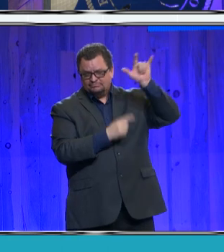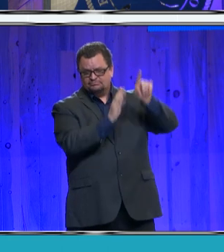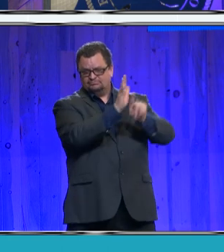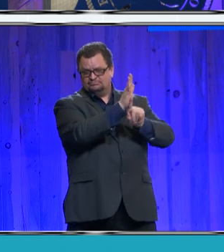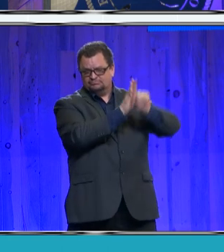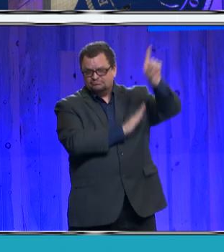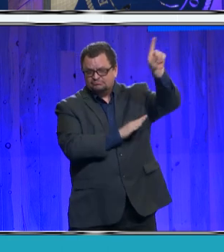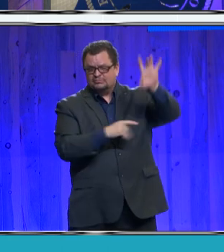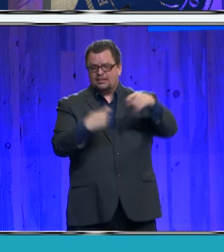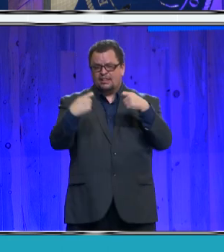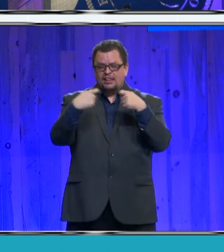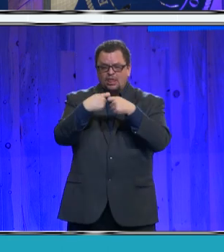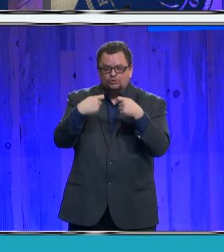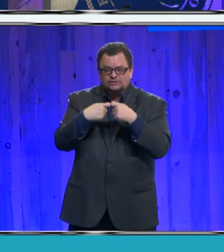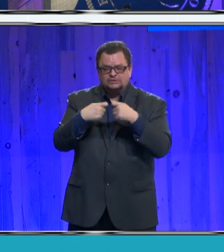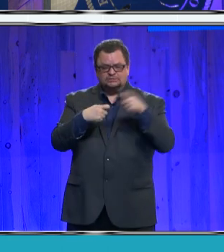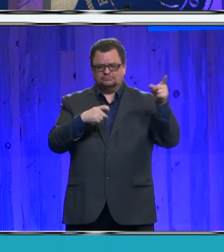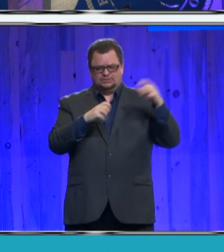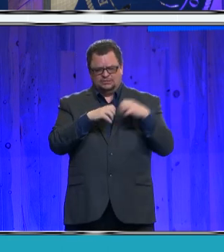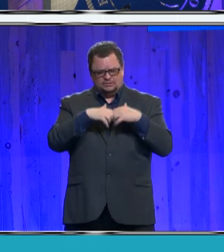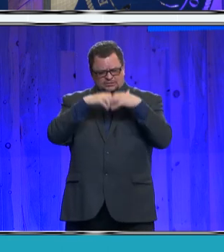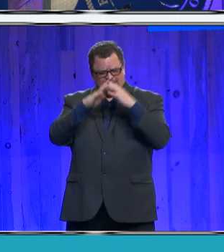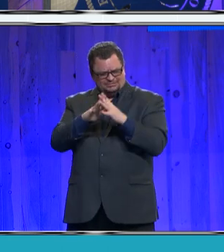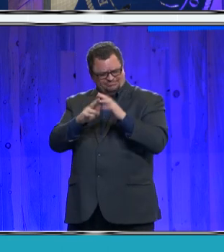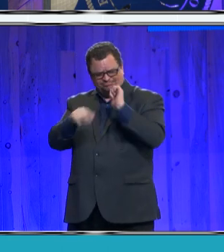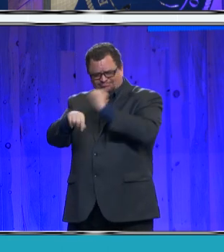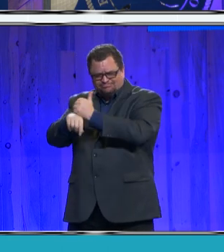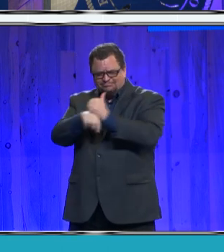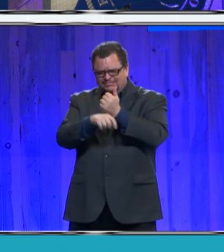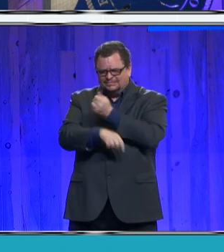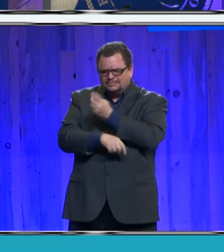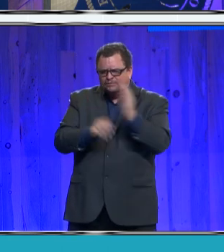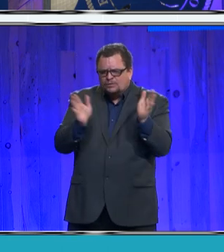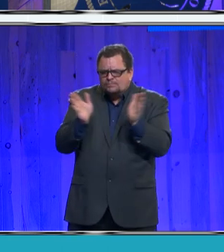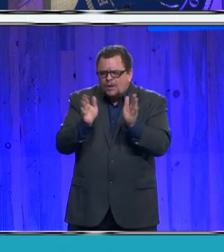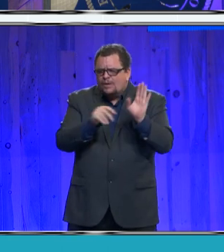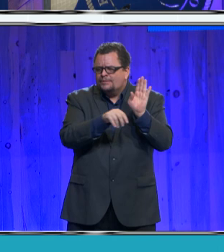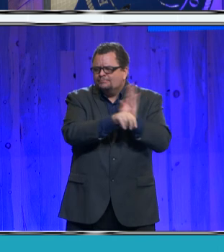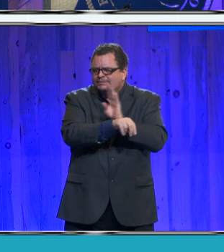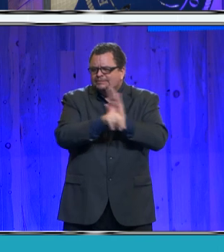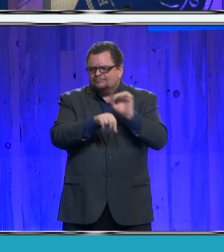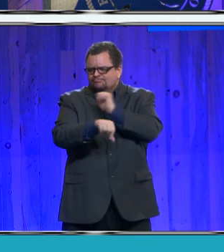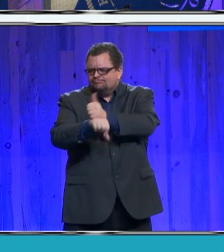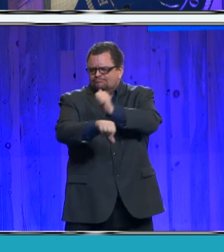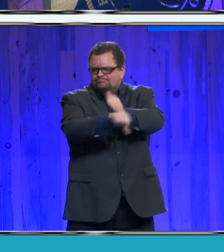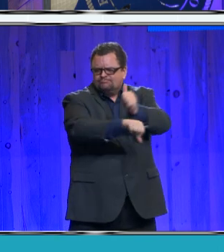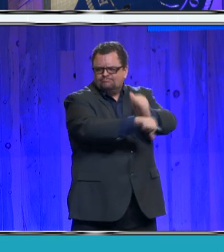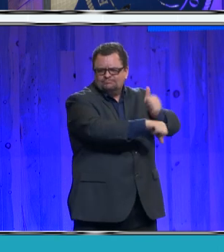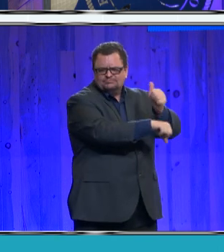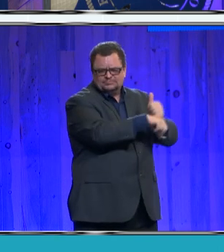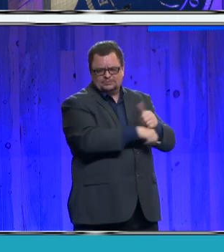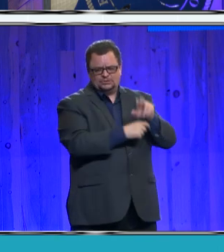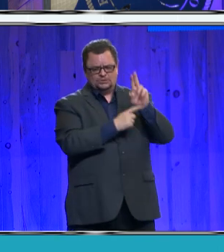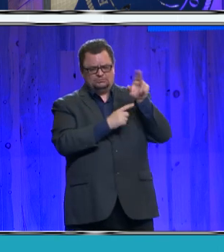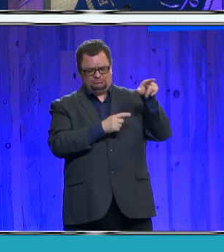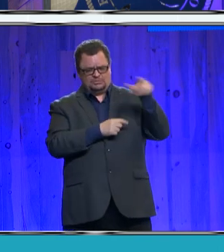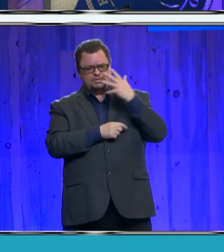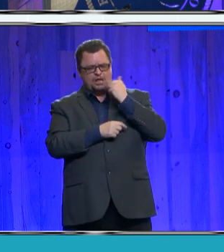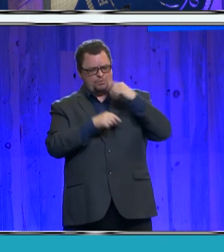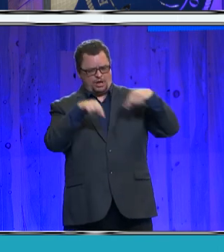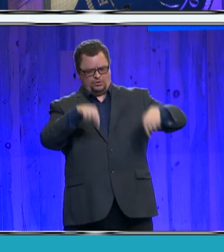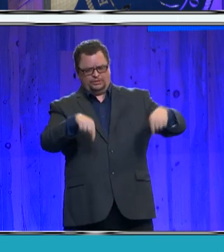small businesses, including Unmanned Aircraft Systems, UAS Colorado, Advanced Capital, LLC,